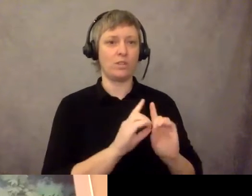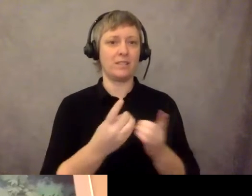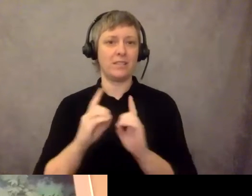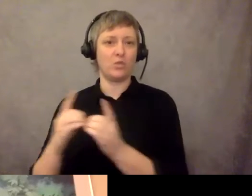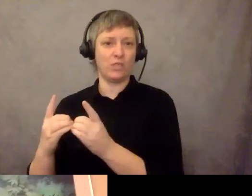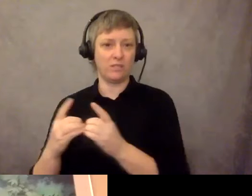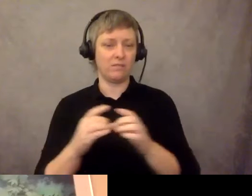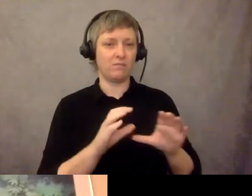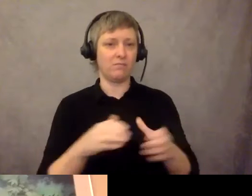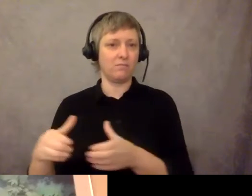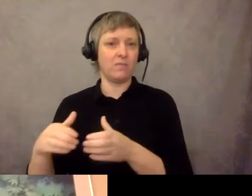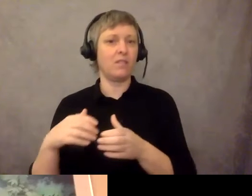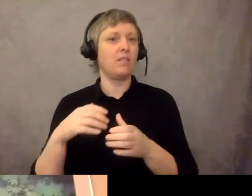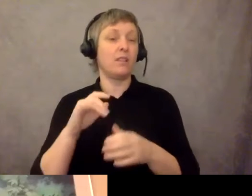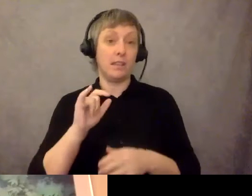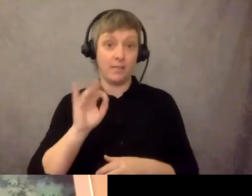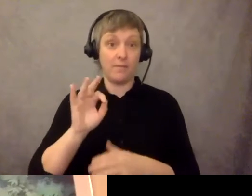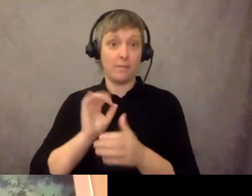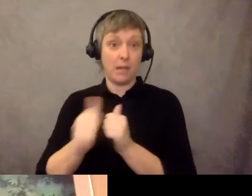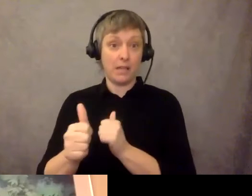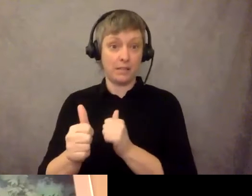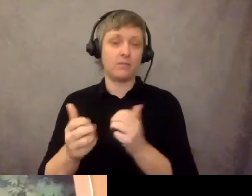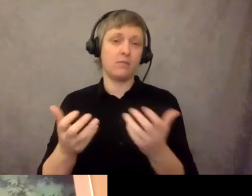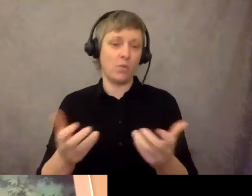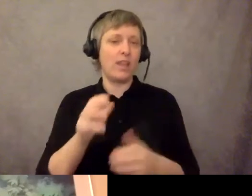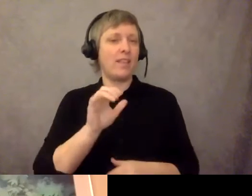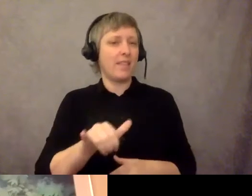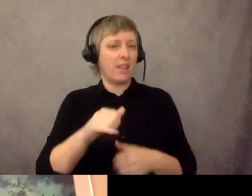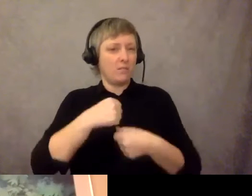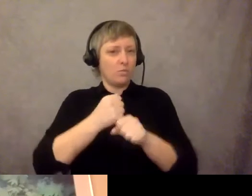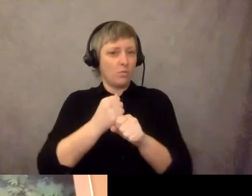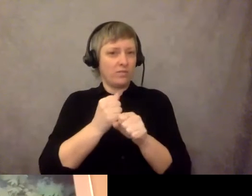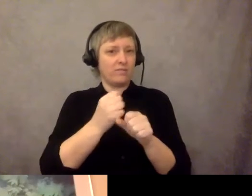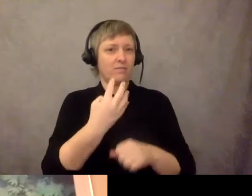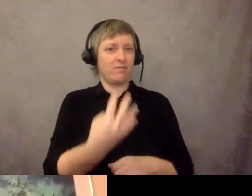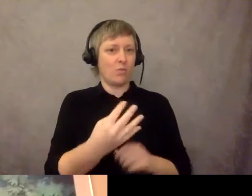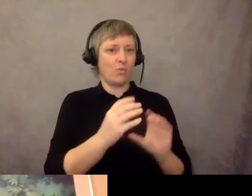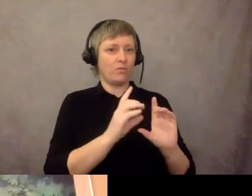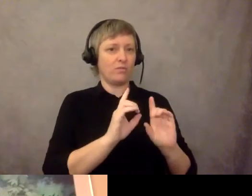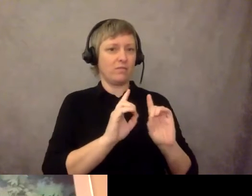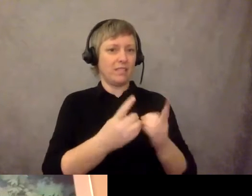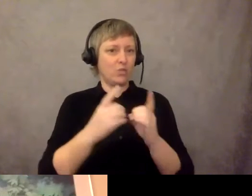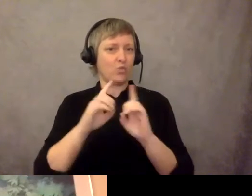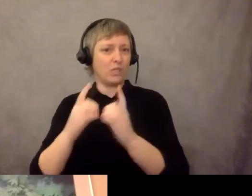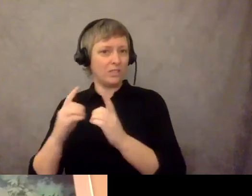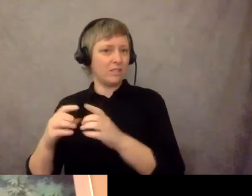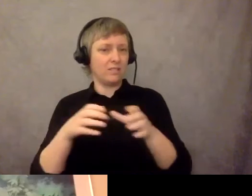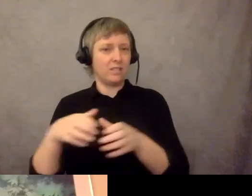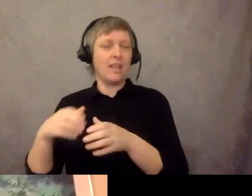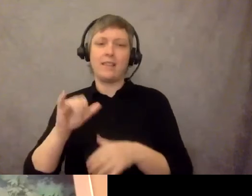that is not necessarily an easy task. So we will be beginning right away to recruit